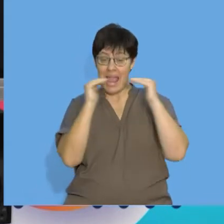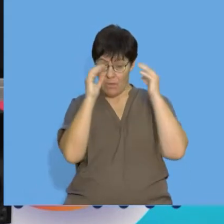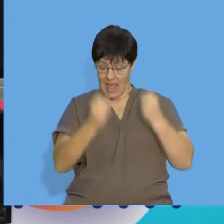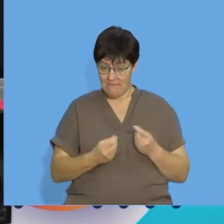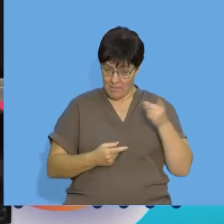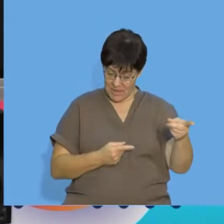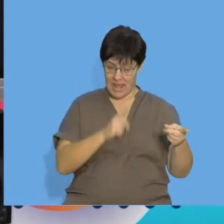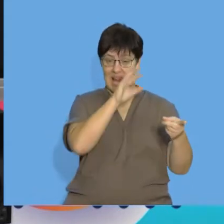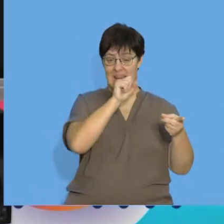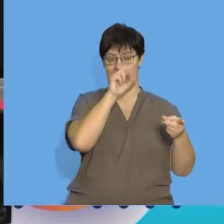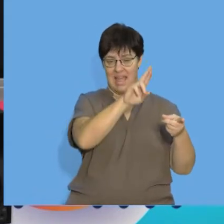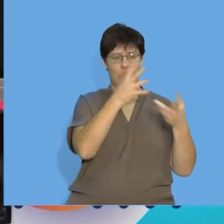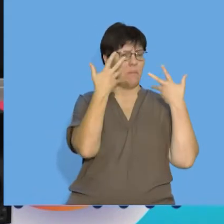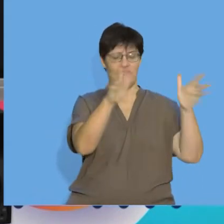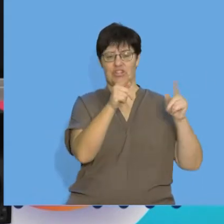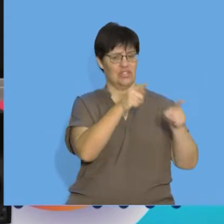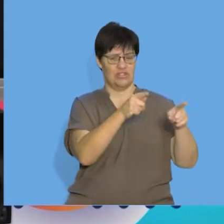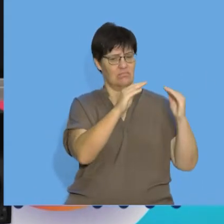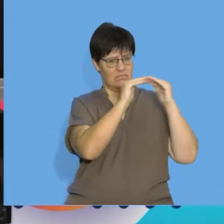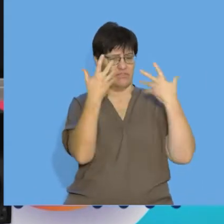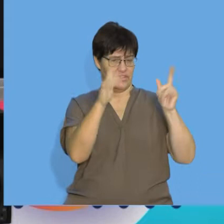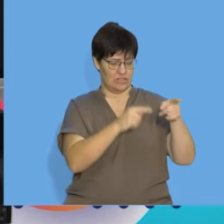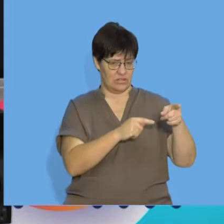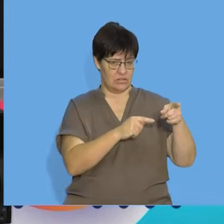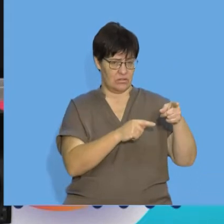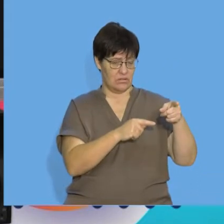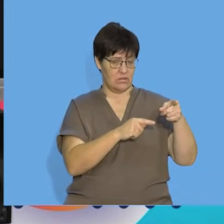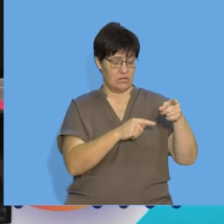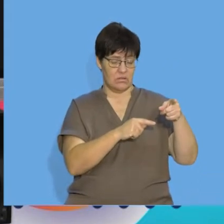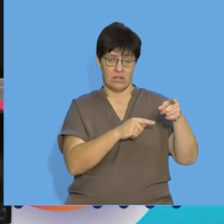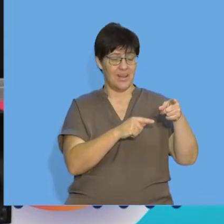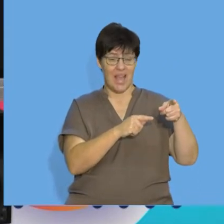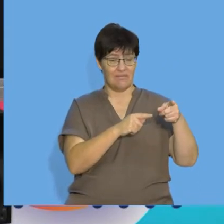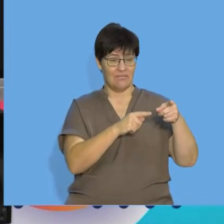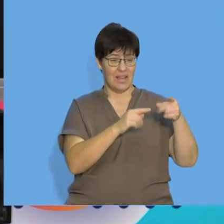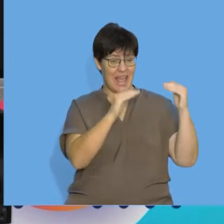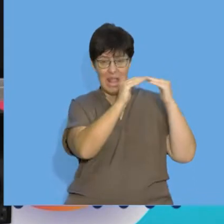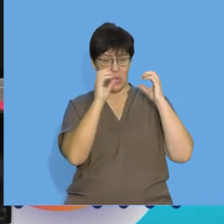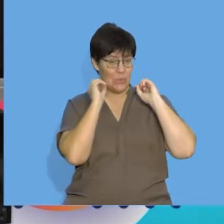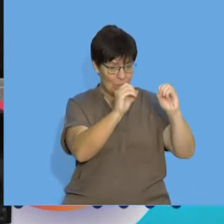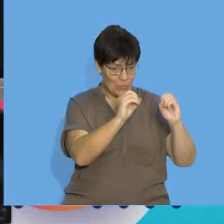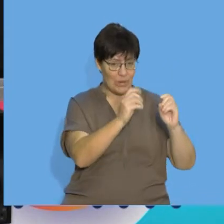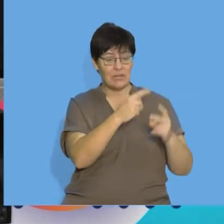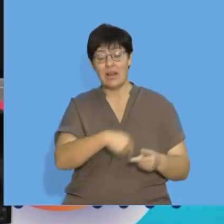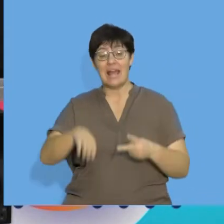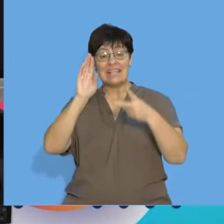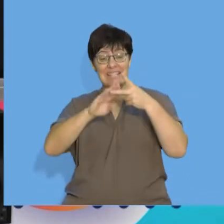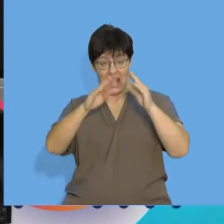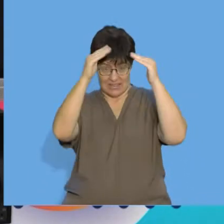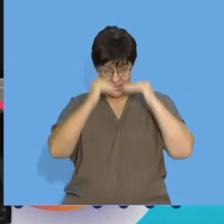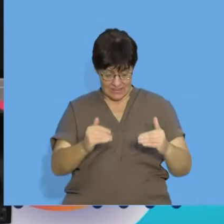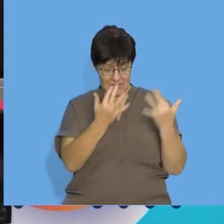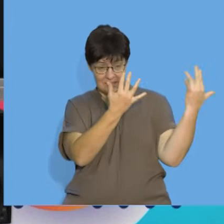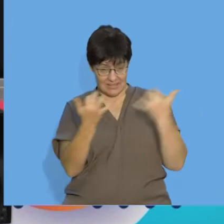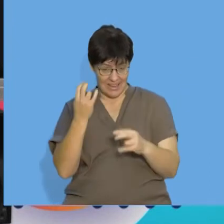then it is called a linear sequence. If the second differences are equal